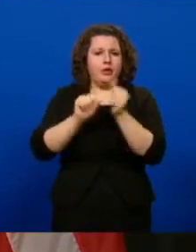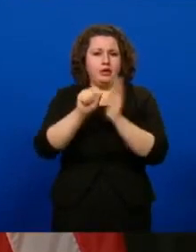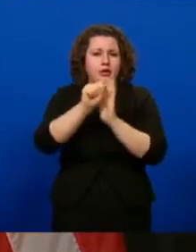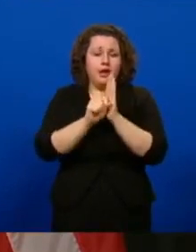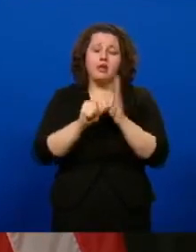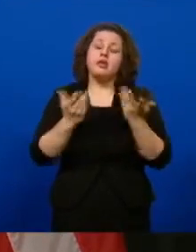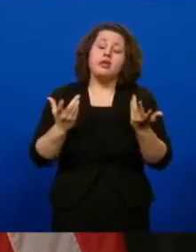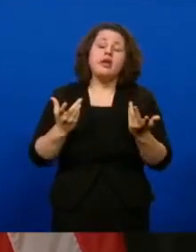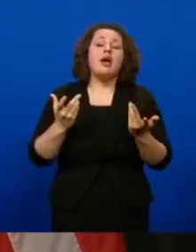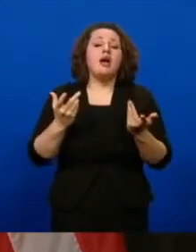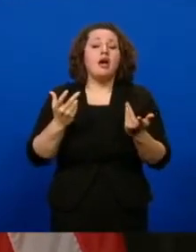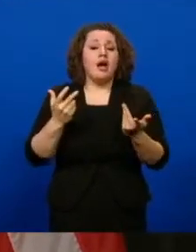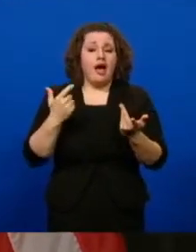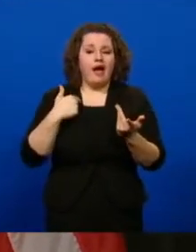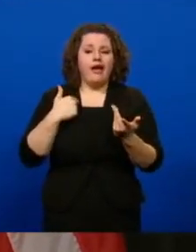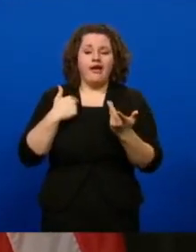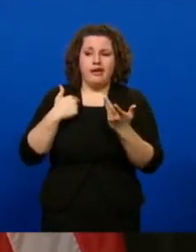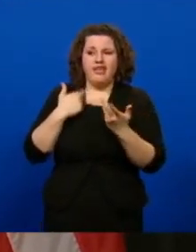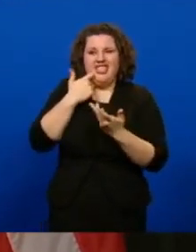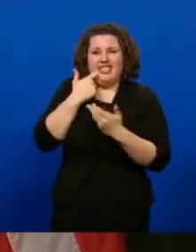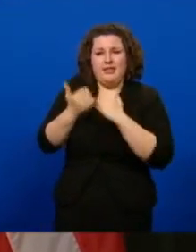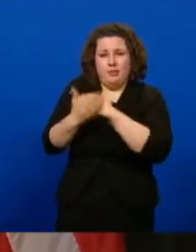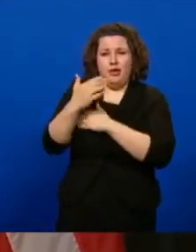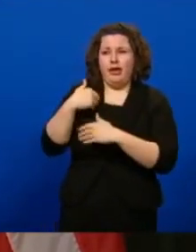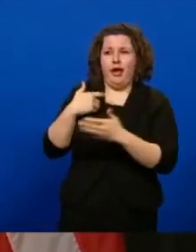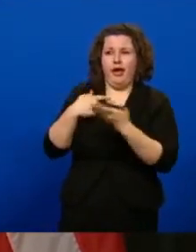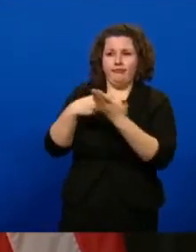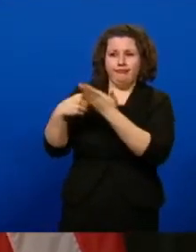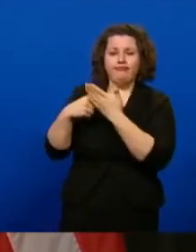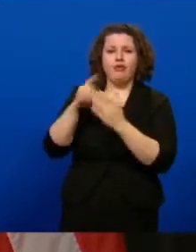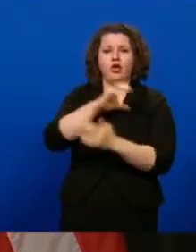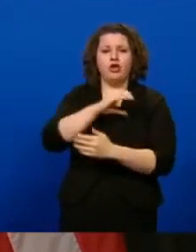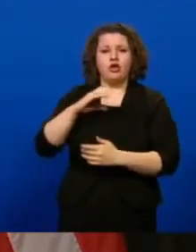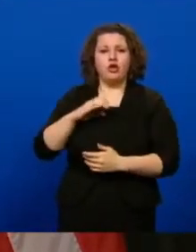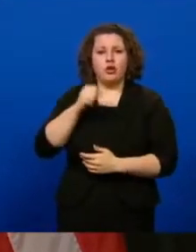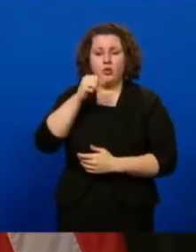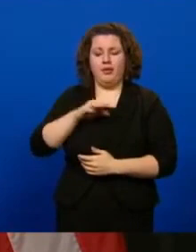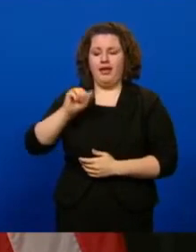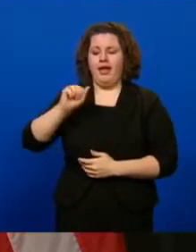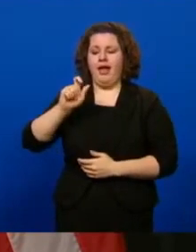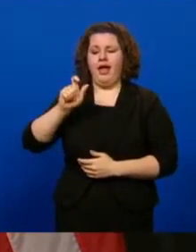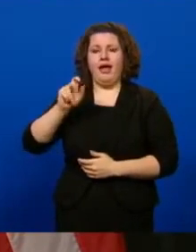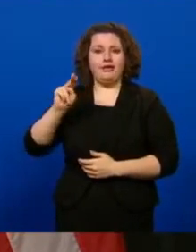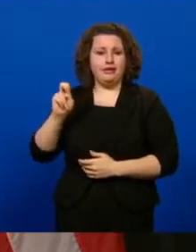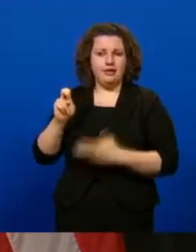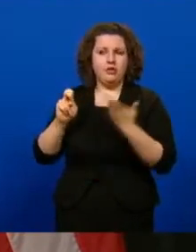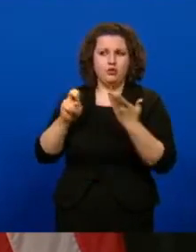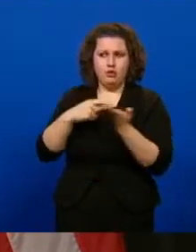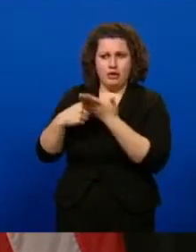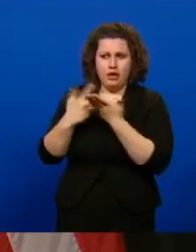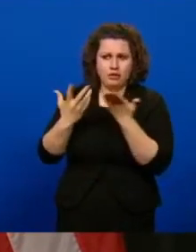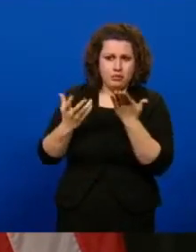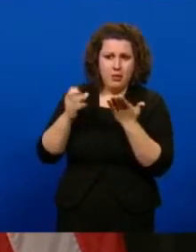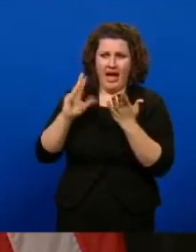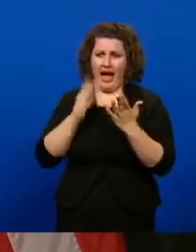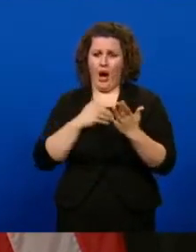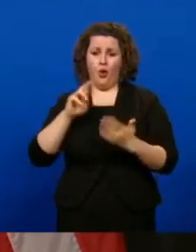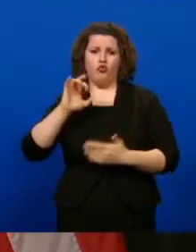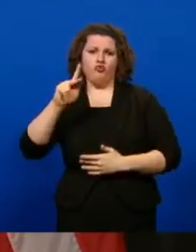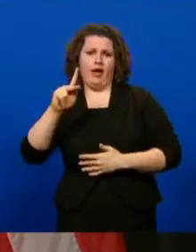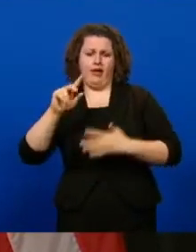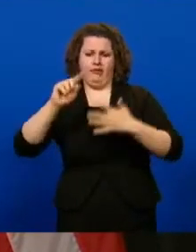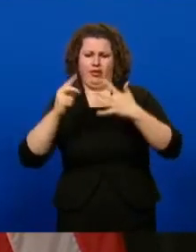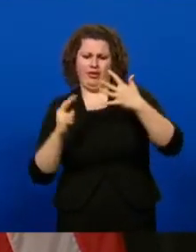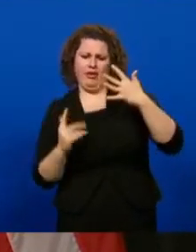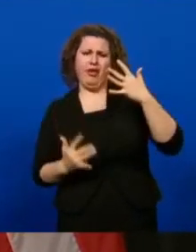I did have a conversation this morning with Congresswoman Axne to talk about, you know, where we're ranked and what we're